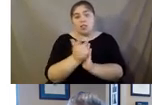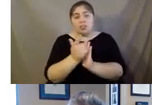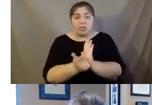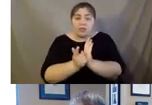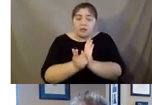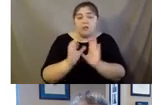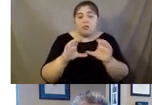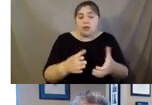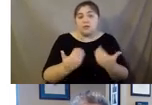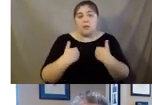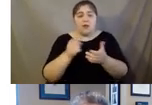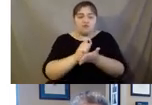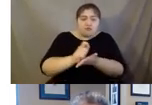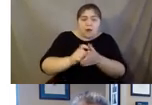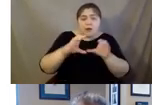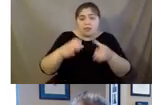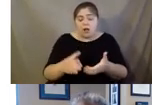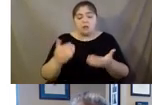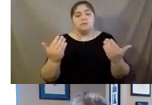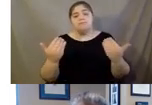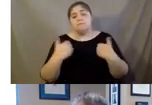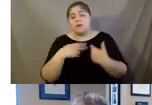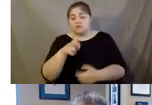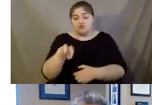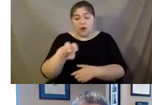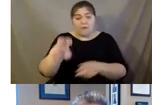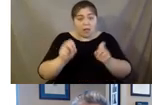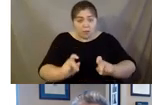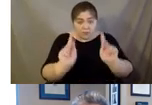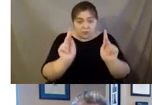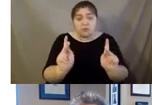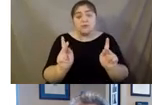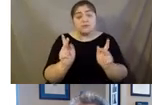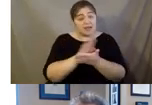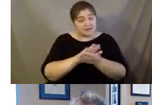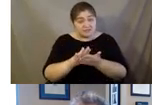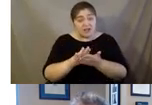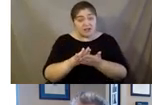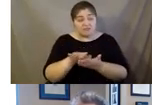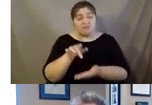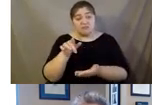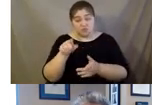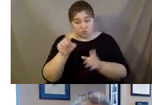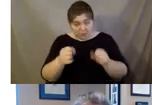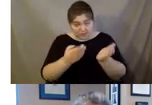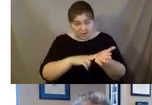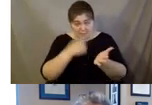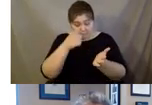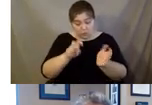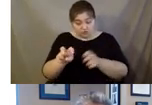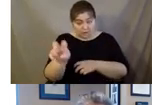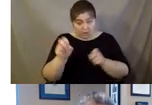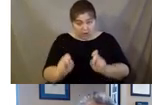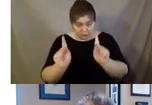classes. Um, there's travel opportunities. And the nice thing about it is you can sign up for a travel opportunity.